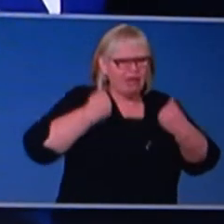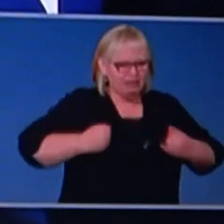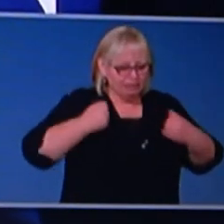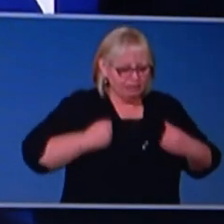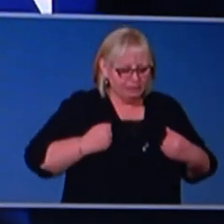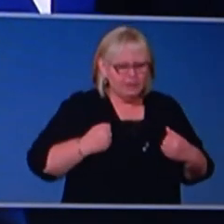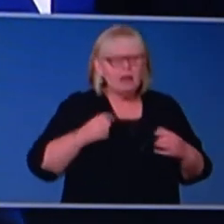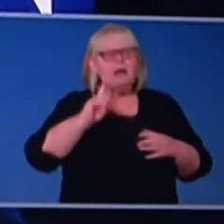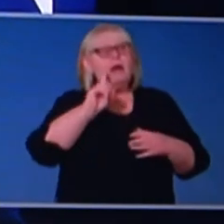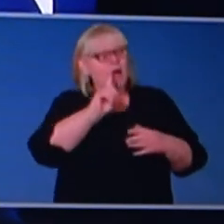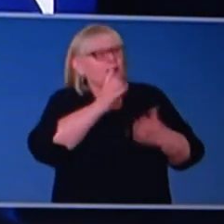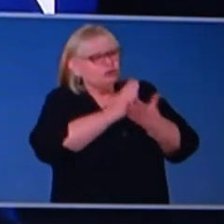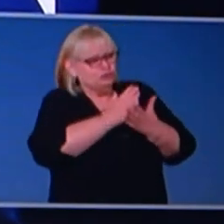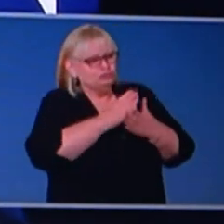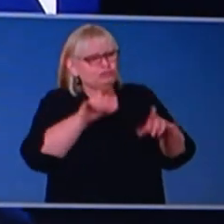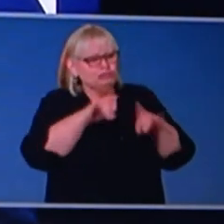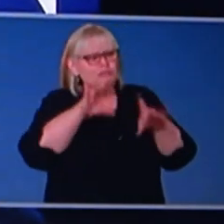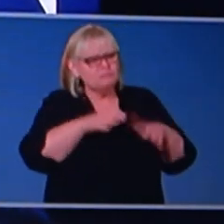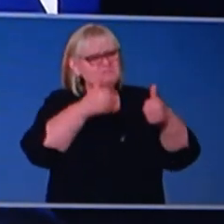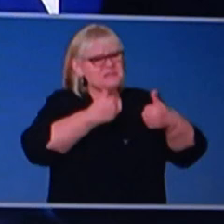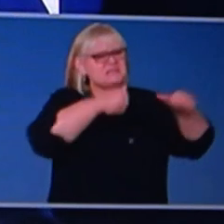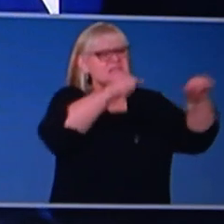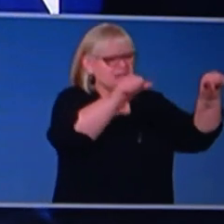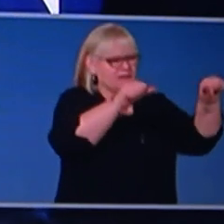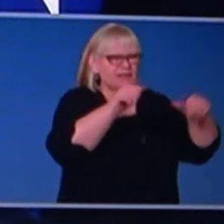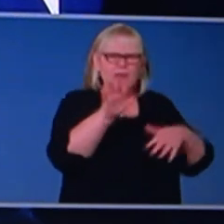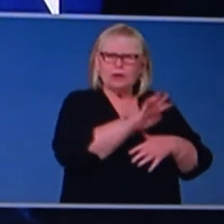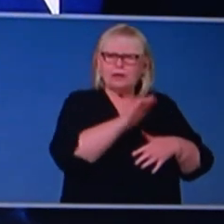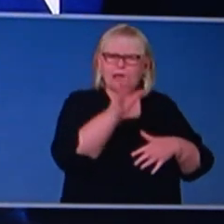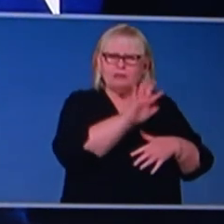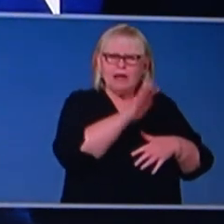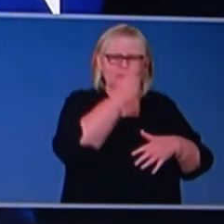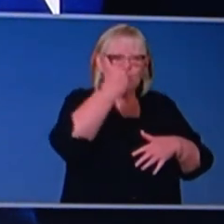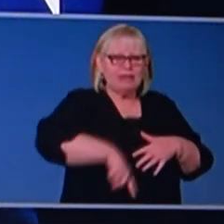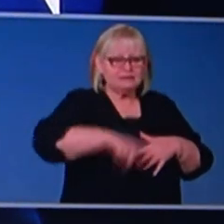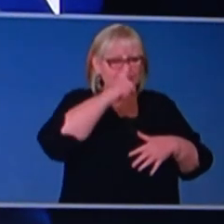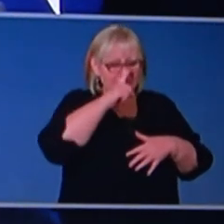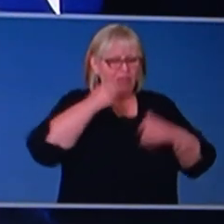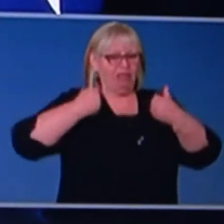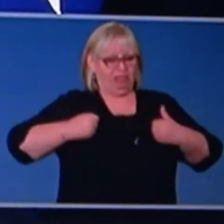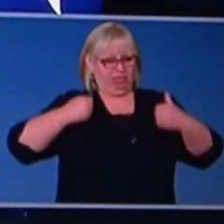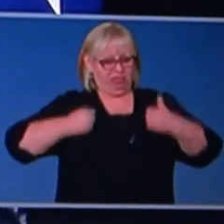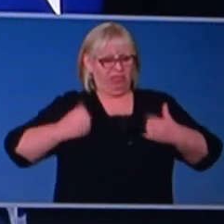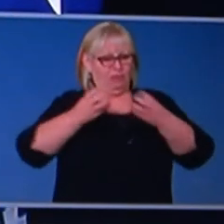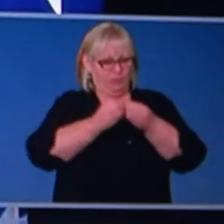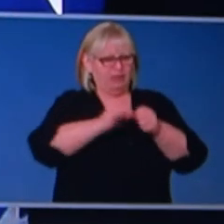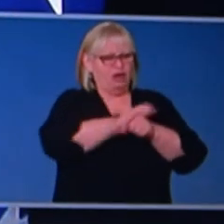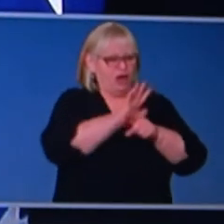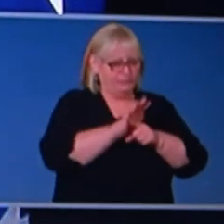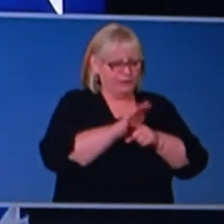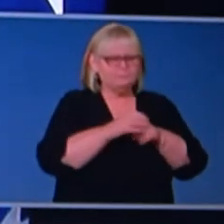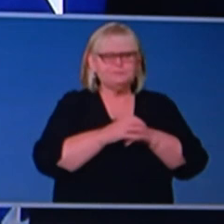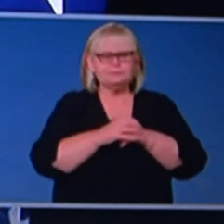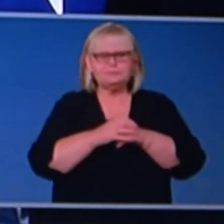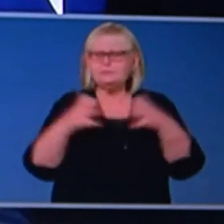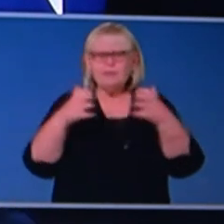success on the health front. There are now only around 1,000 active cases around the country today, and in many jurisdictions on